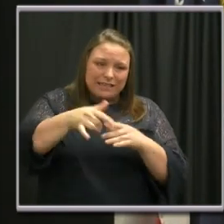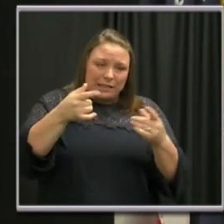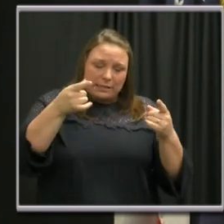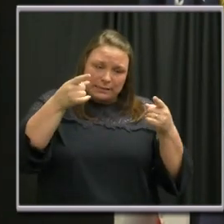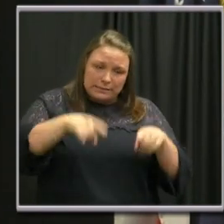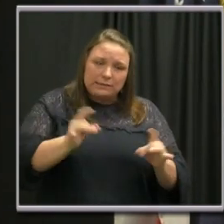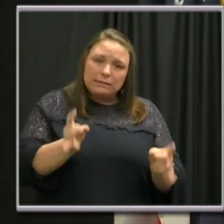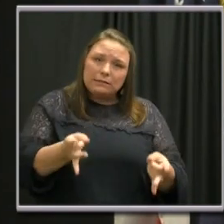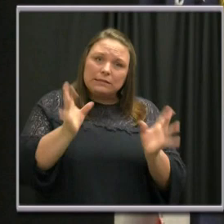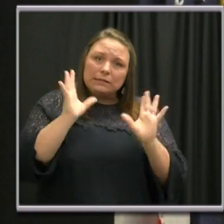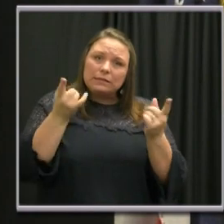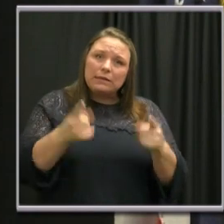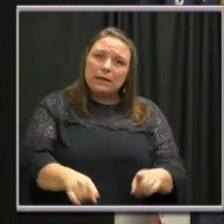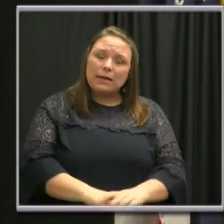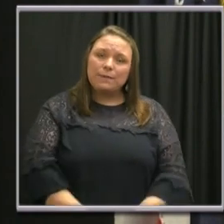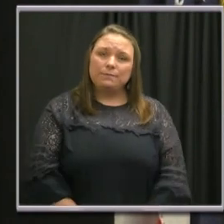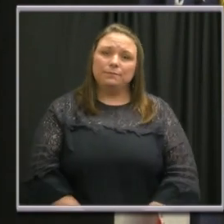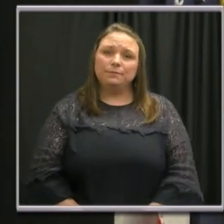this dimension.